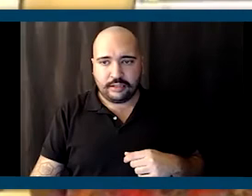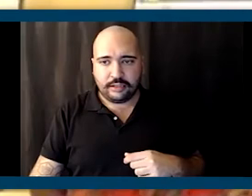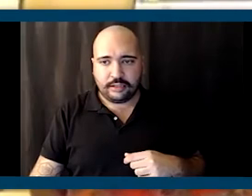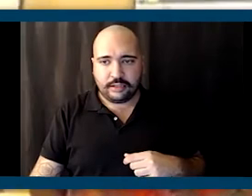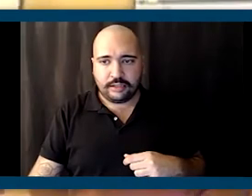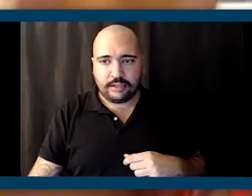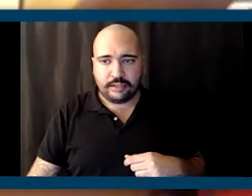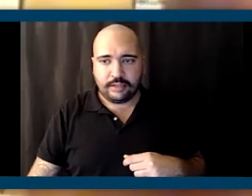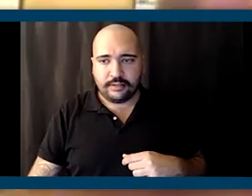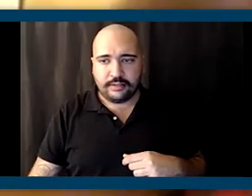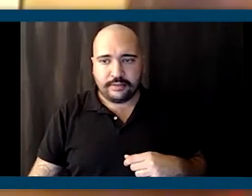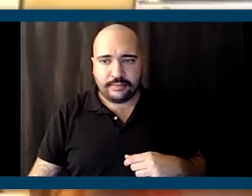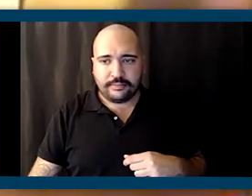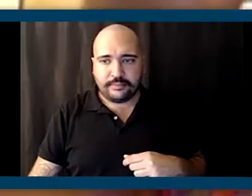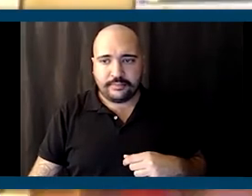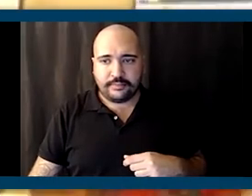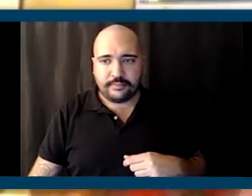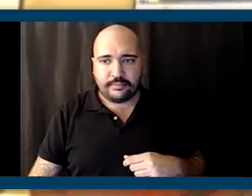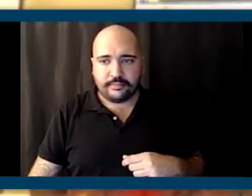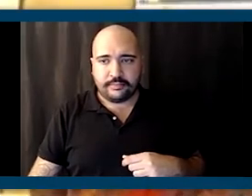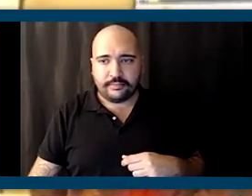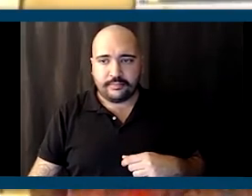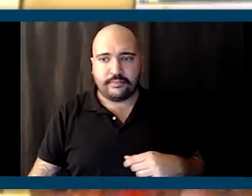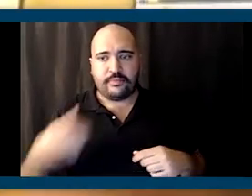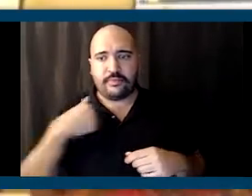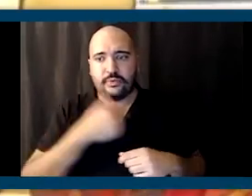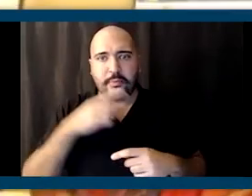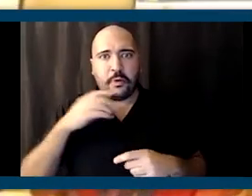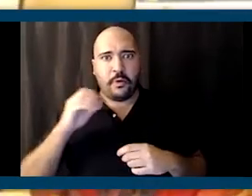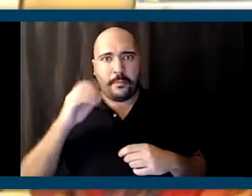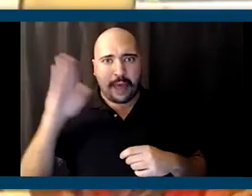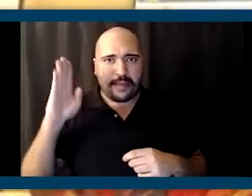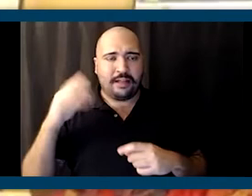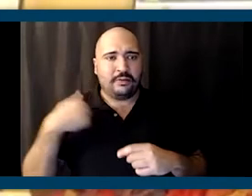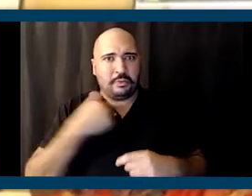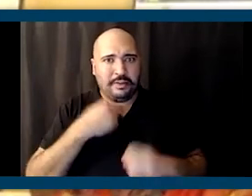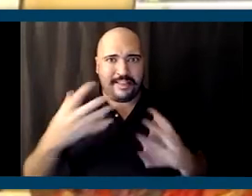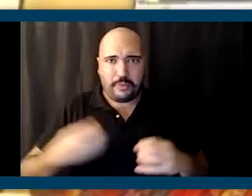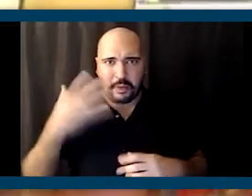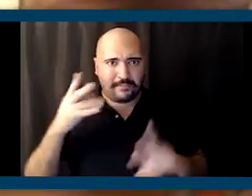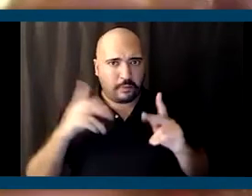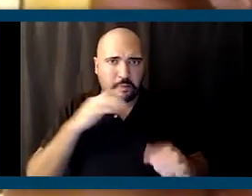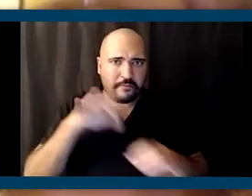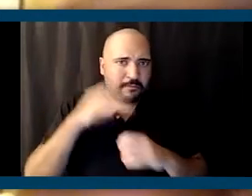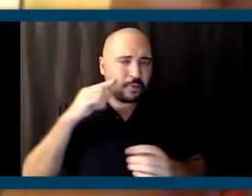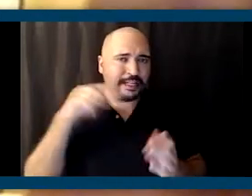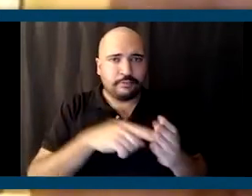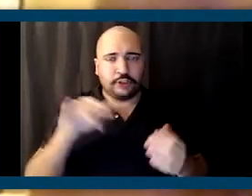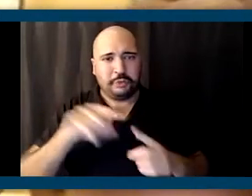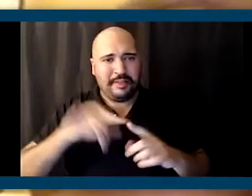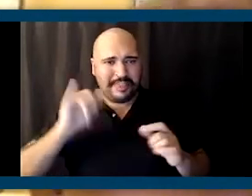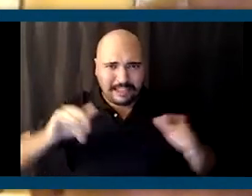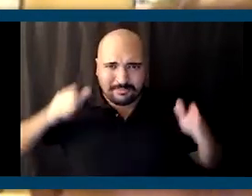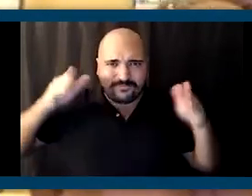through to election was the concentrated vote of black people. There are a lot of folks who white folks who voted for him too, but it was that kind of